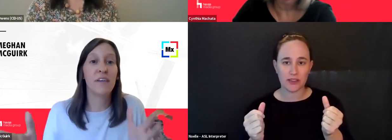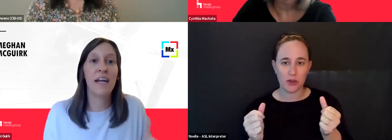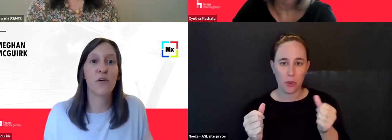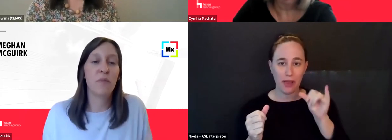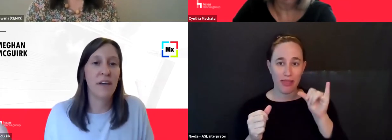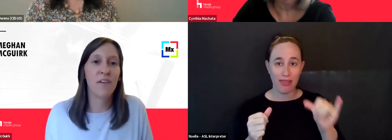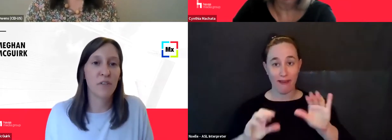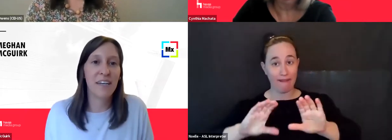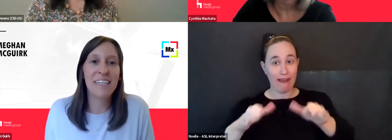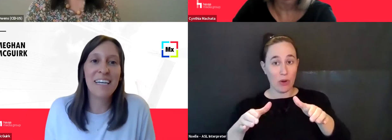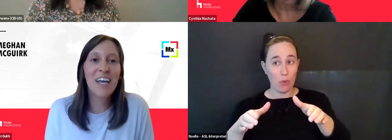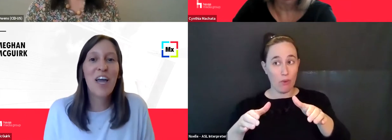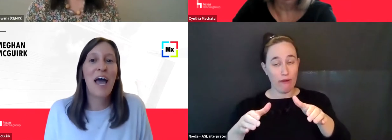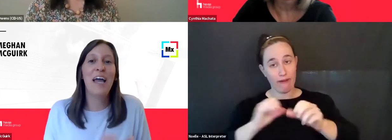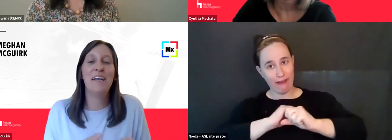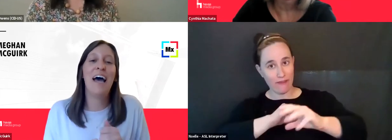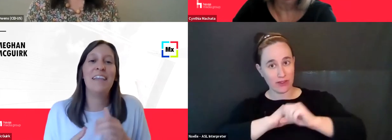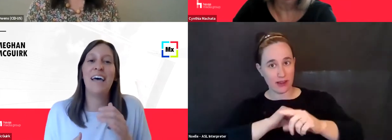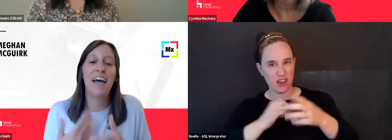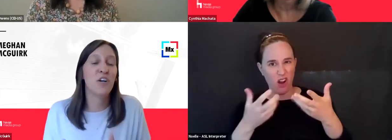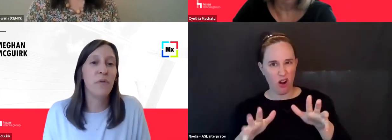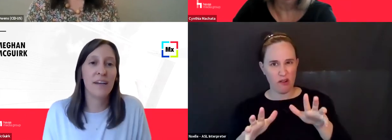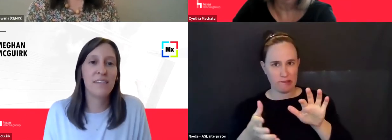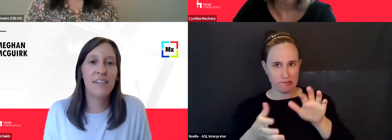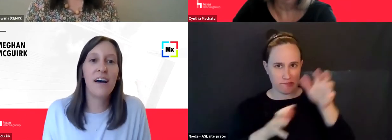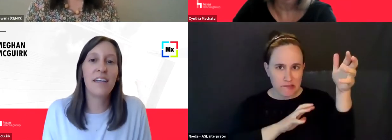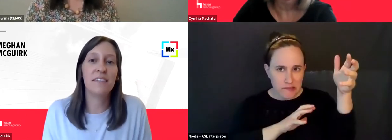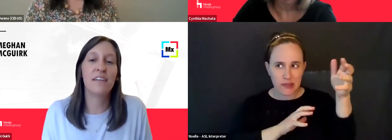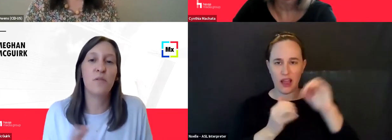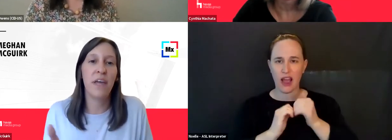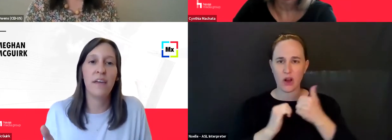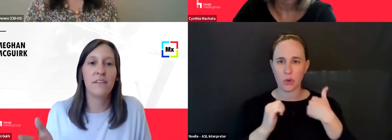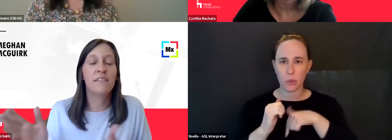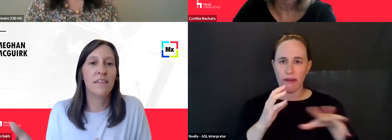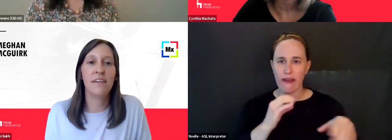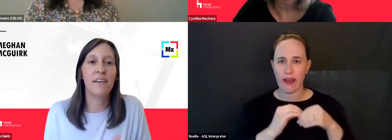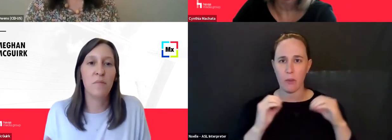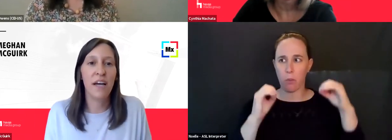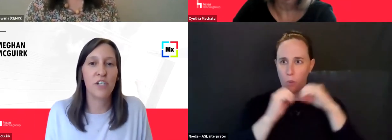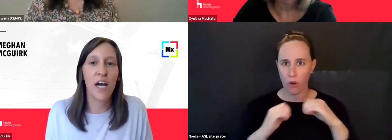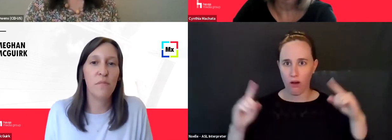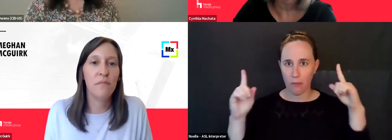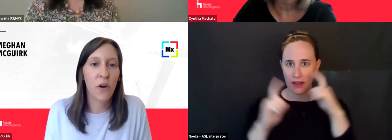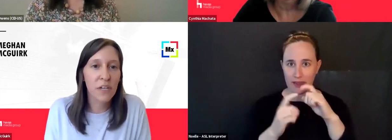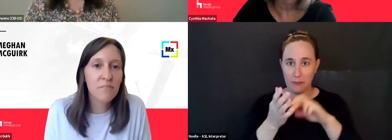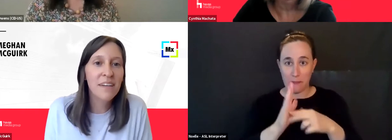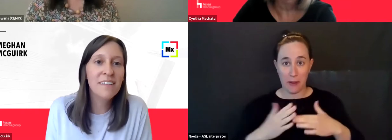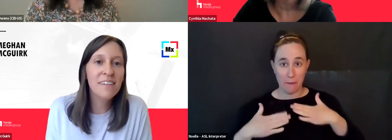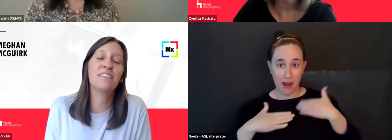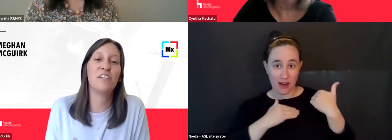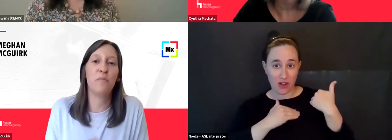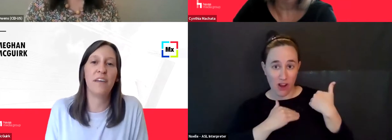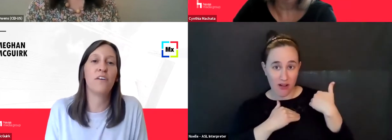category, the category being advertising and add that complexity on, it's going to make like Cynthia and my job harder,